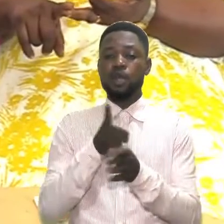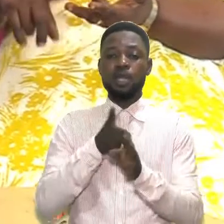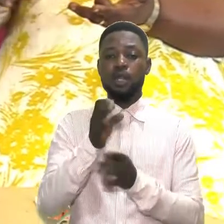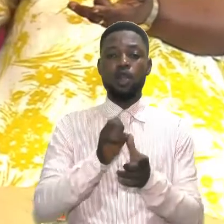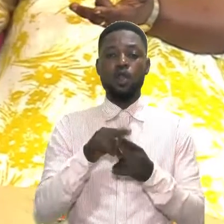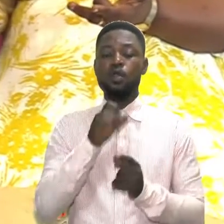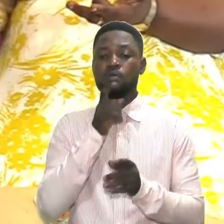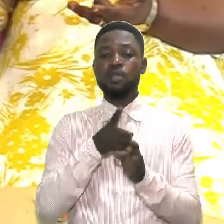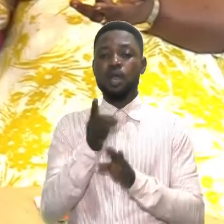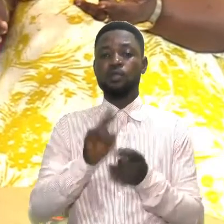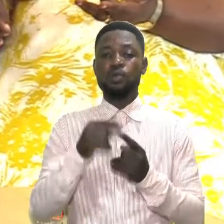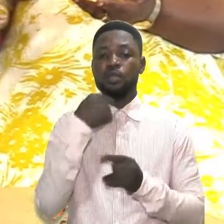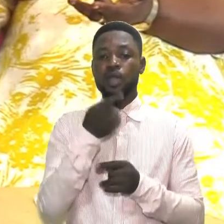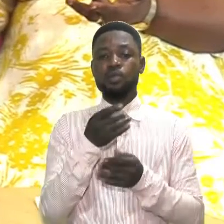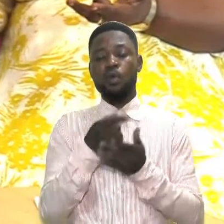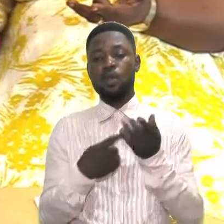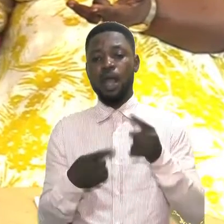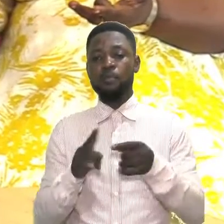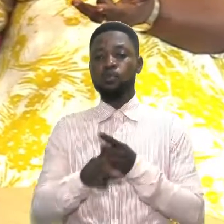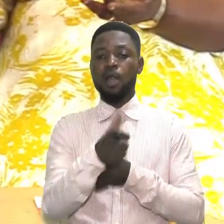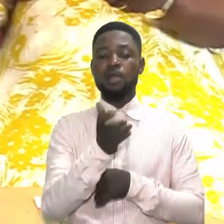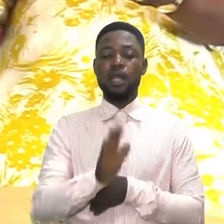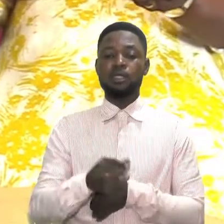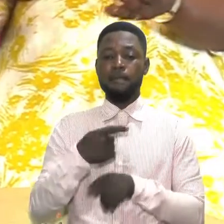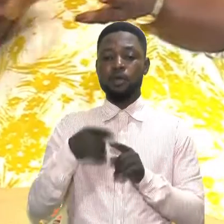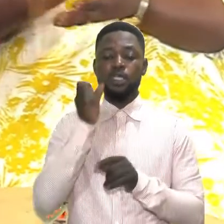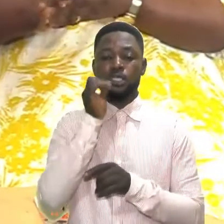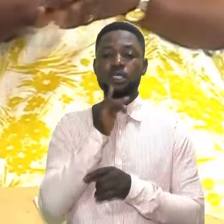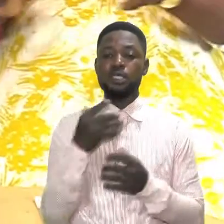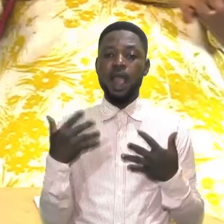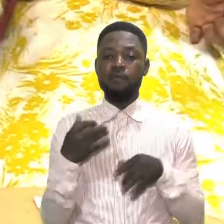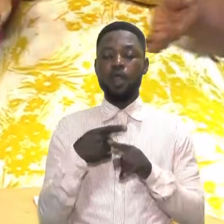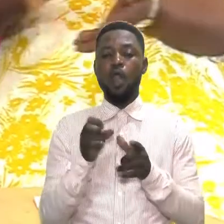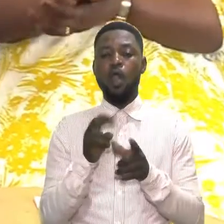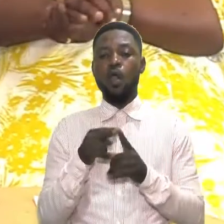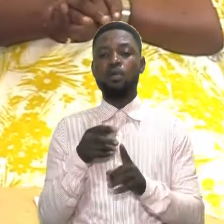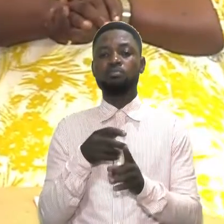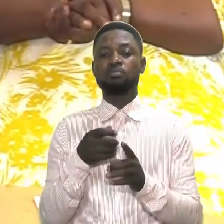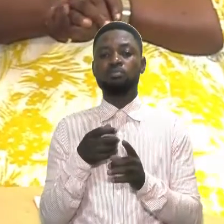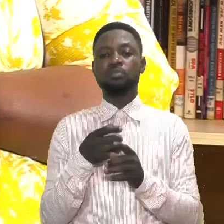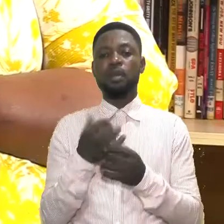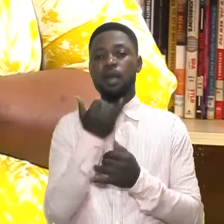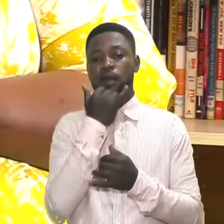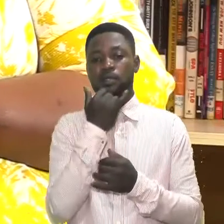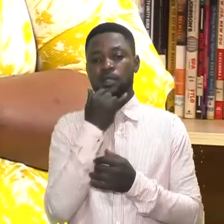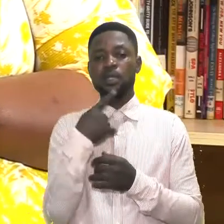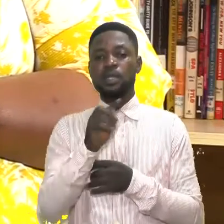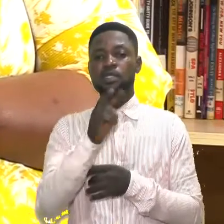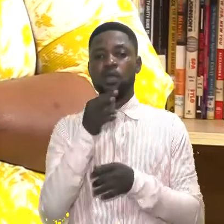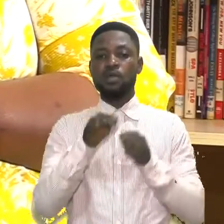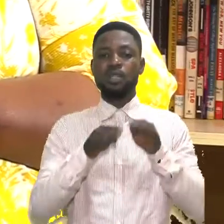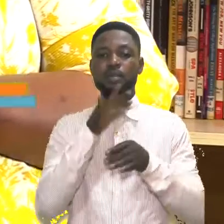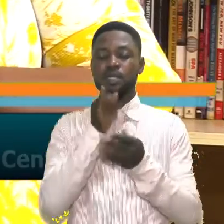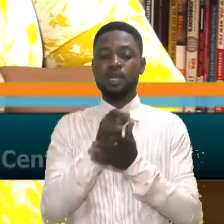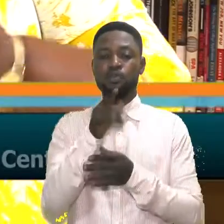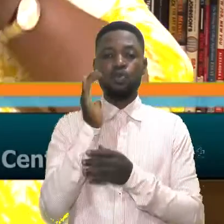tell you directly or indirectly pretending to happen to another child because he or she is afraid or accidentally. Then the second step you should